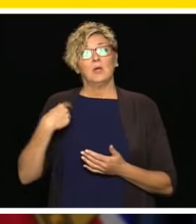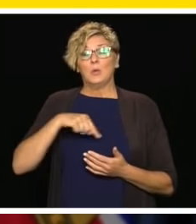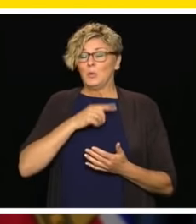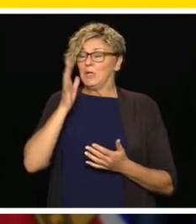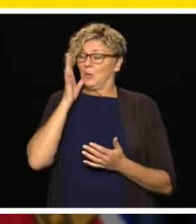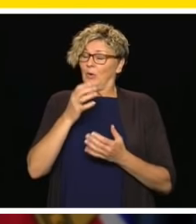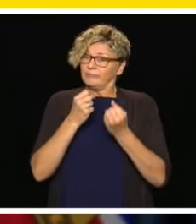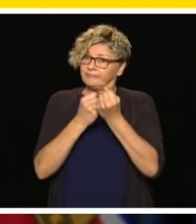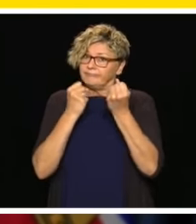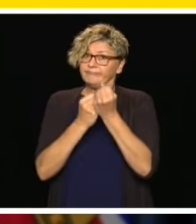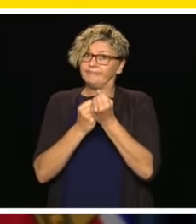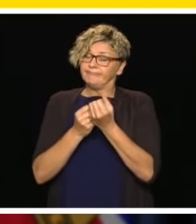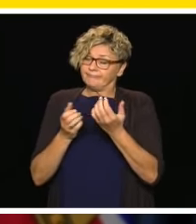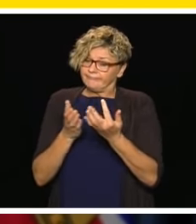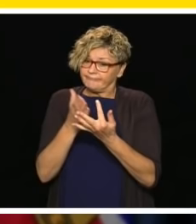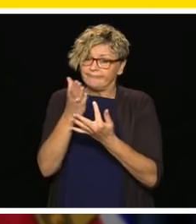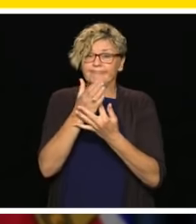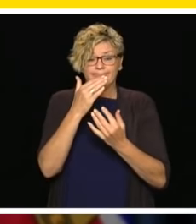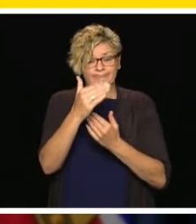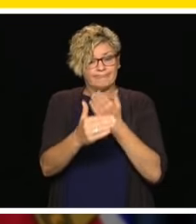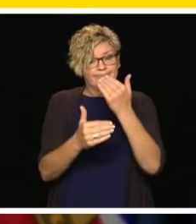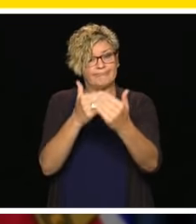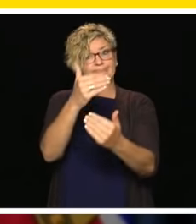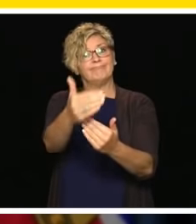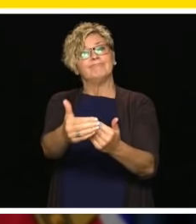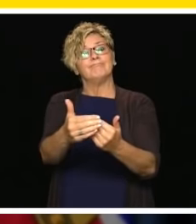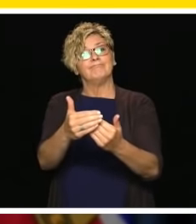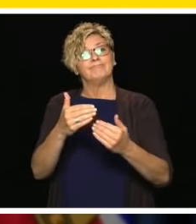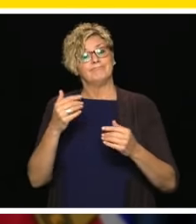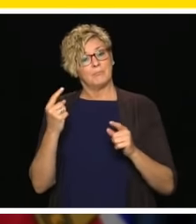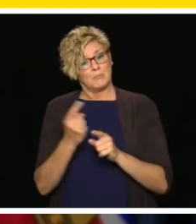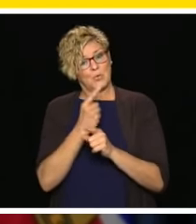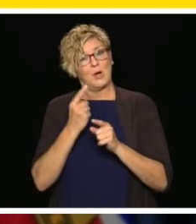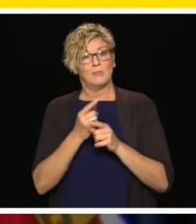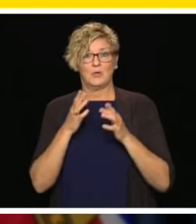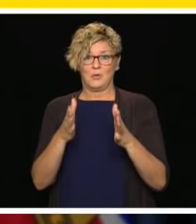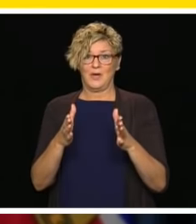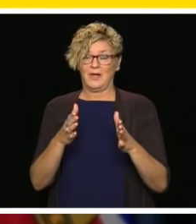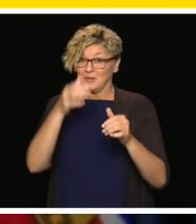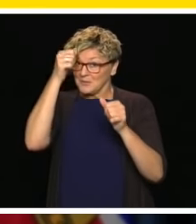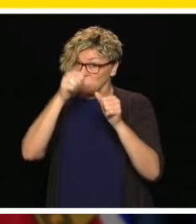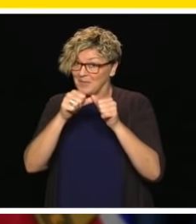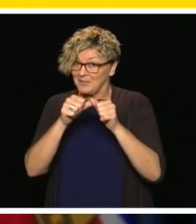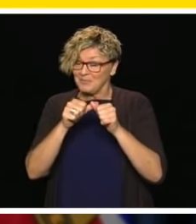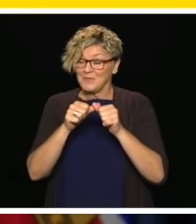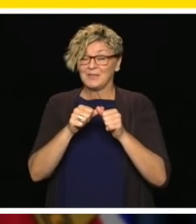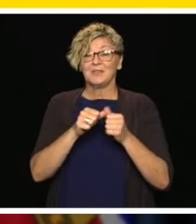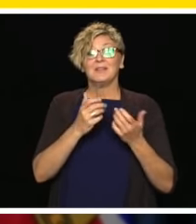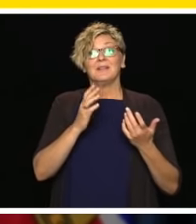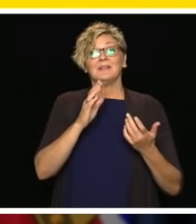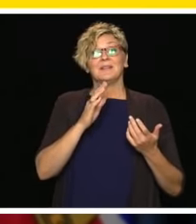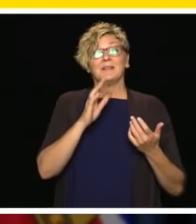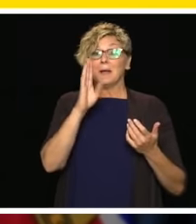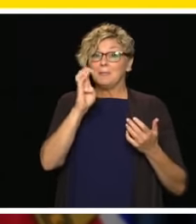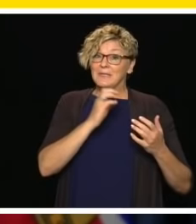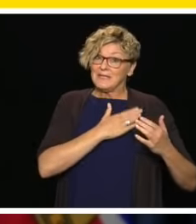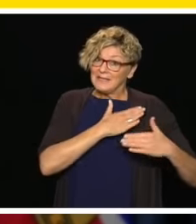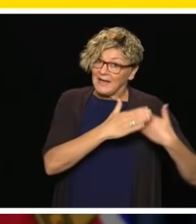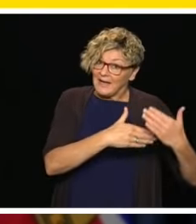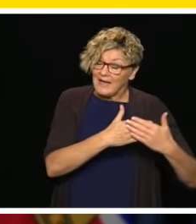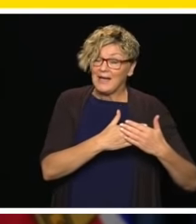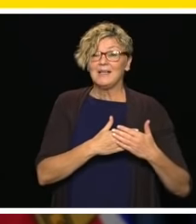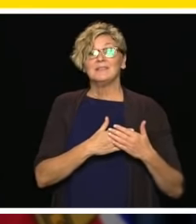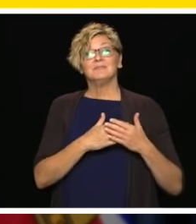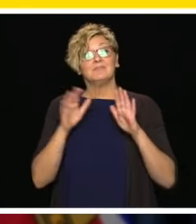this by all of us doing our part and of course we will do this by being kind and being calm and staying